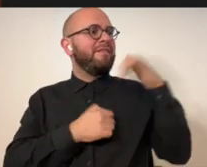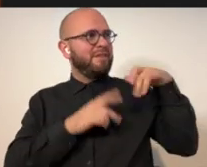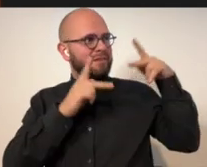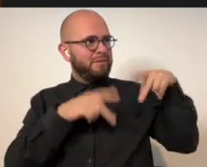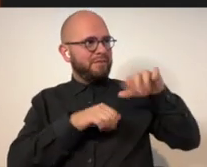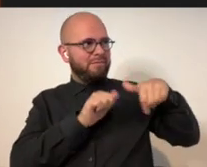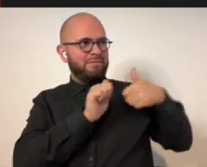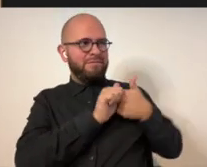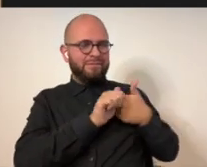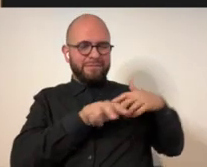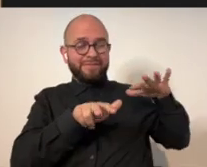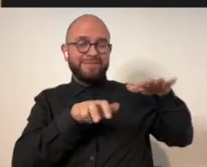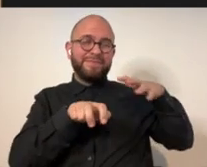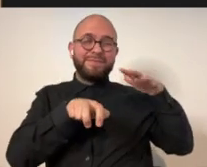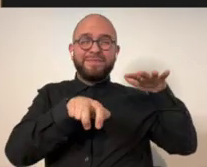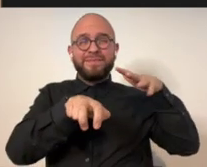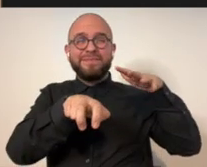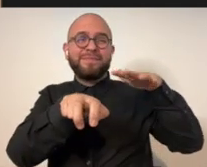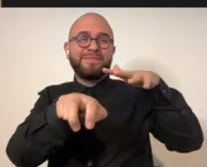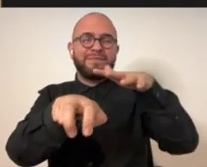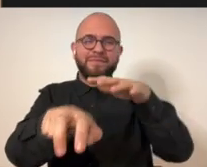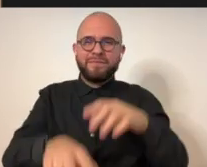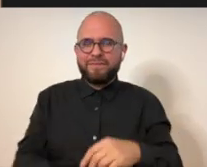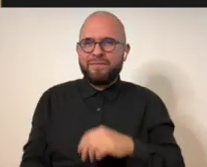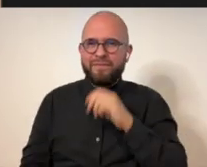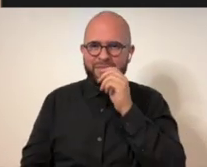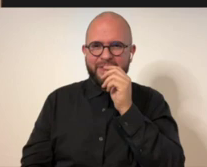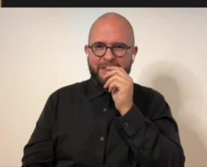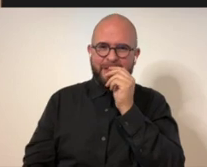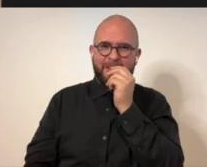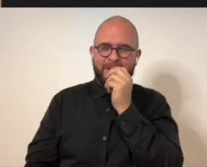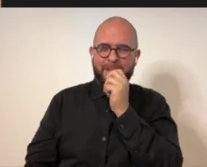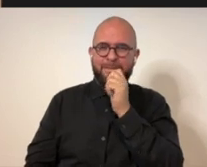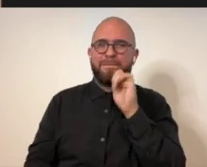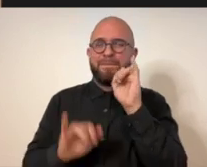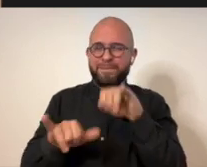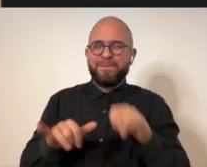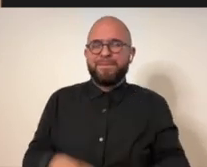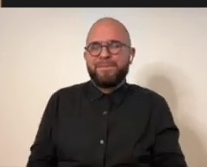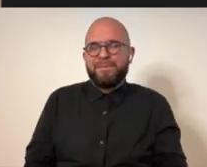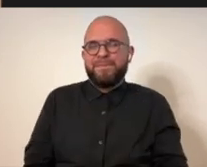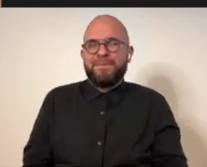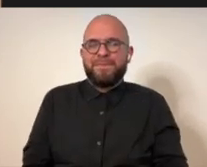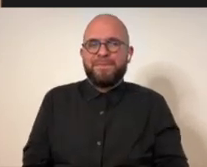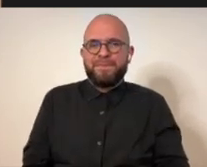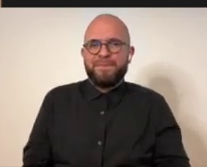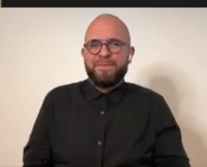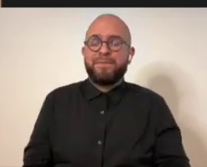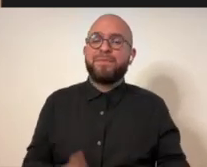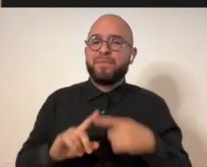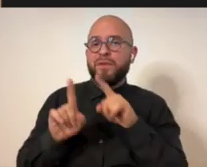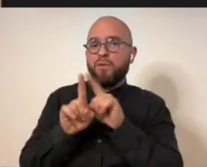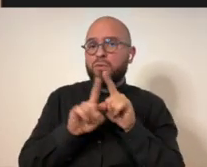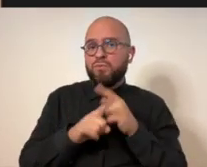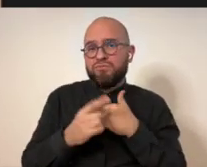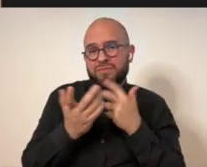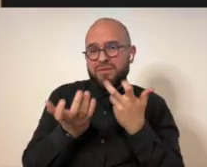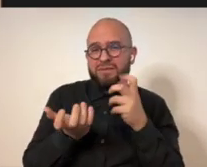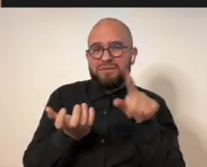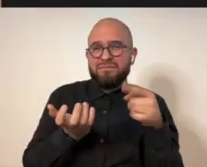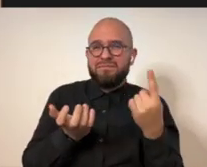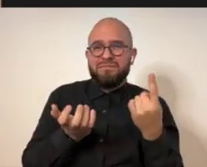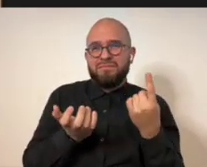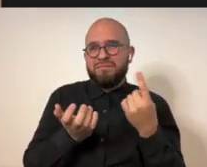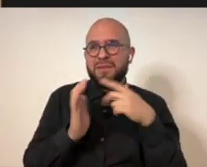overwhelming floating love is the person behind them, you know, floating. So,